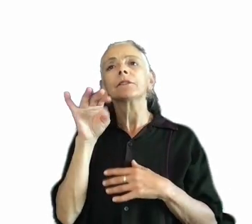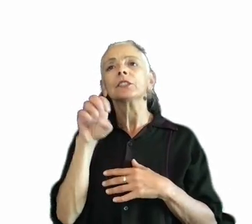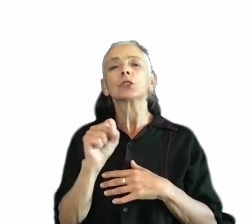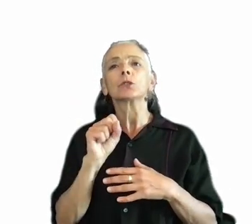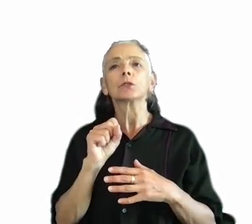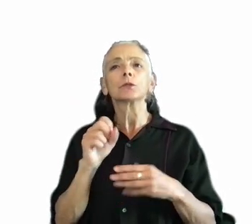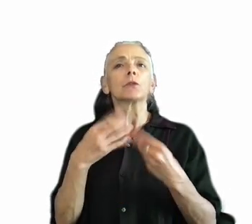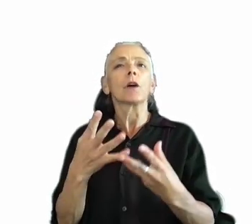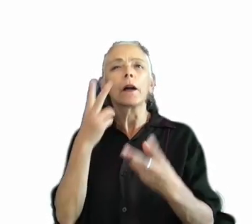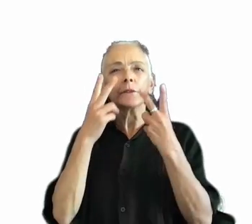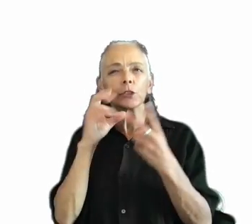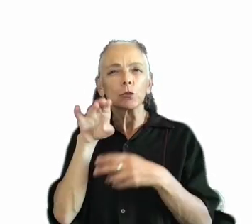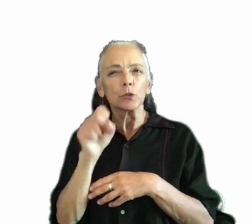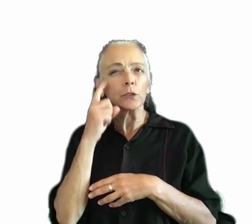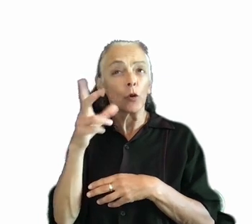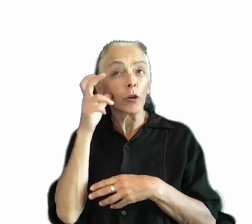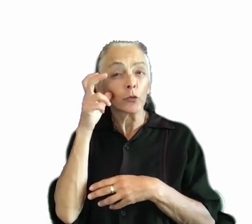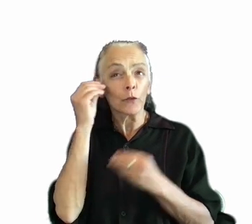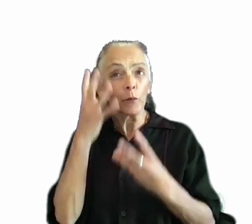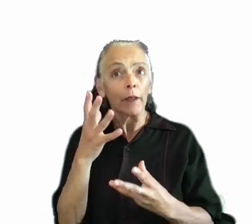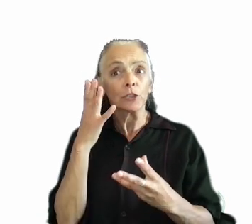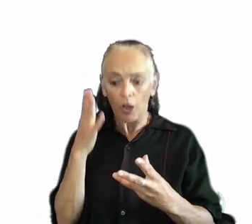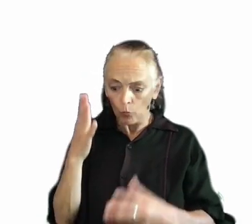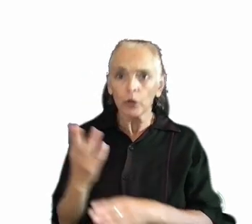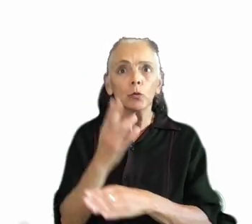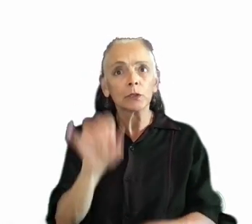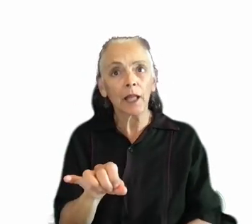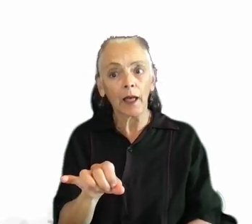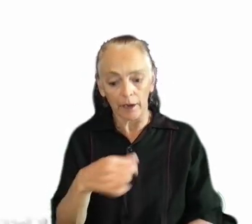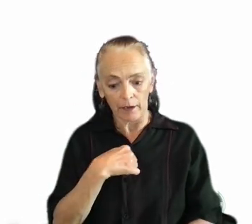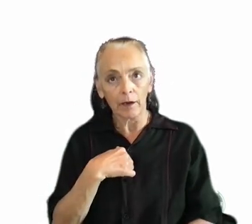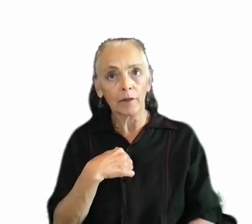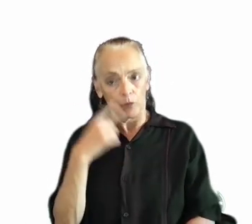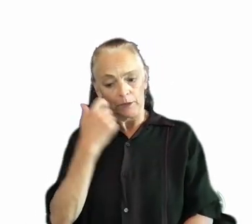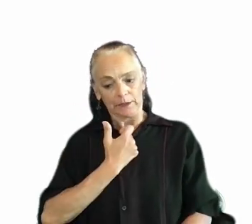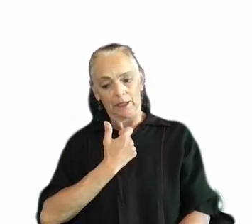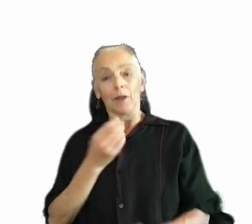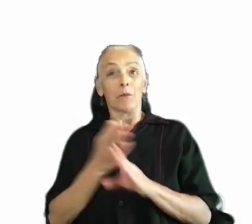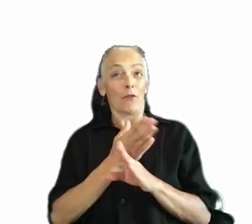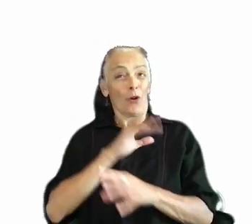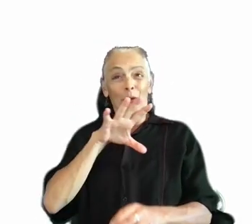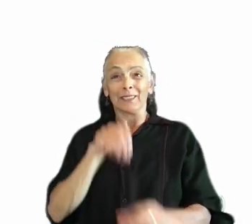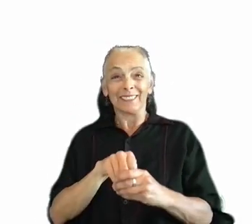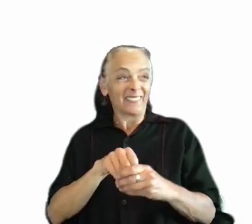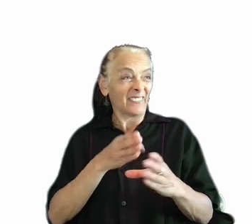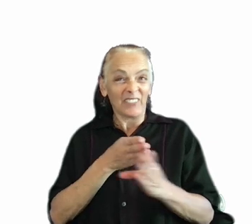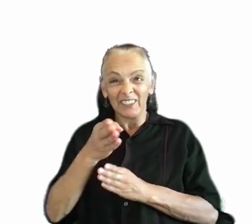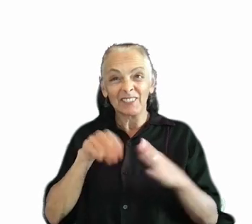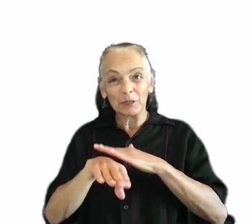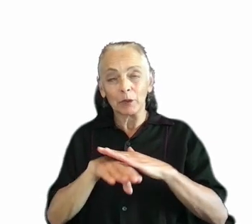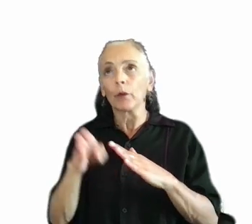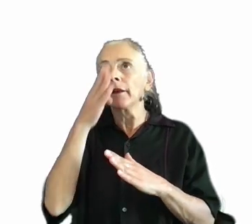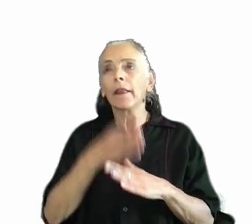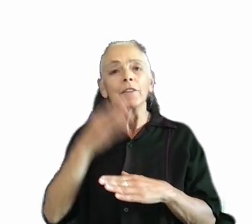auditory information, I would totally turn those on, and prior to being in the field of accessibility, I wouldn't have known to do that, or that they